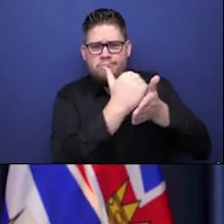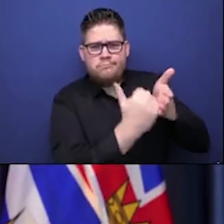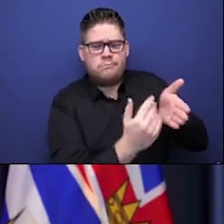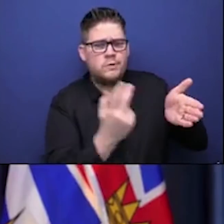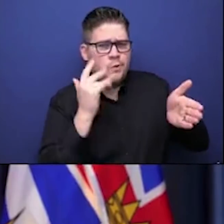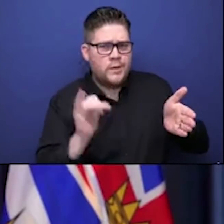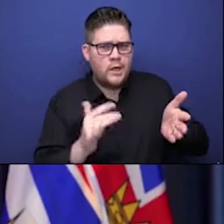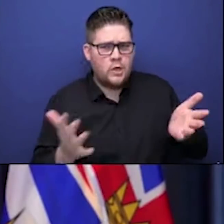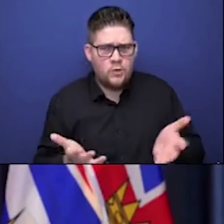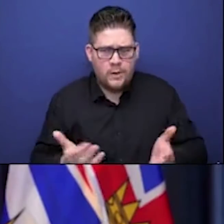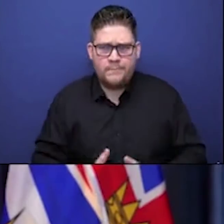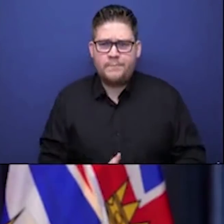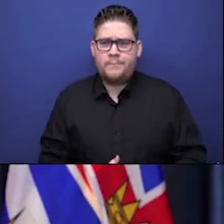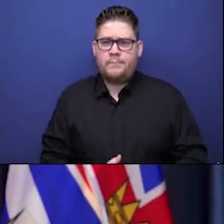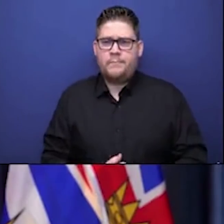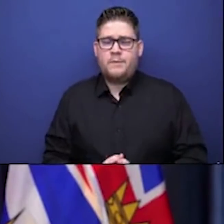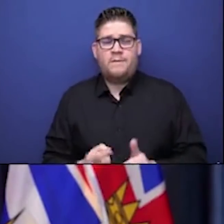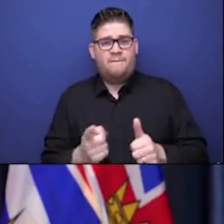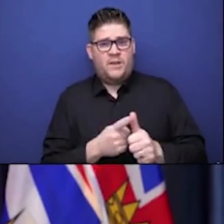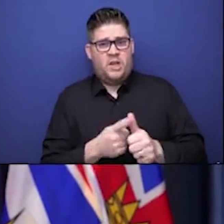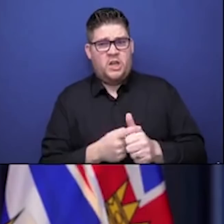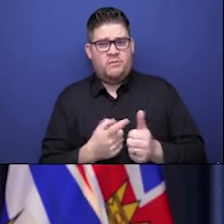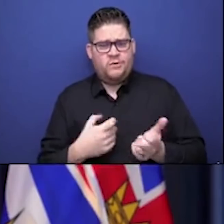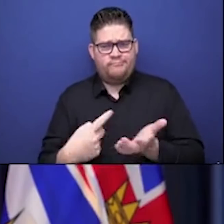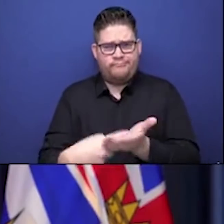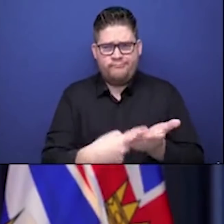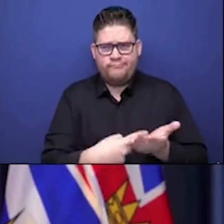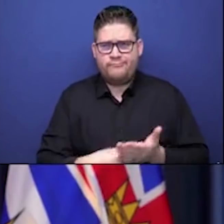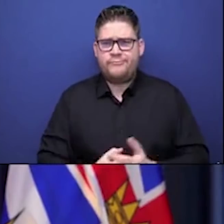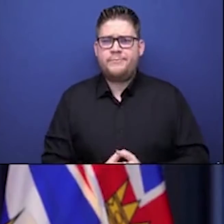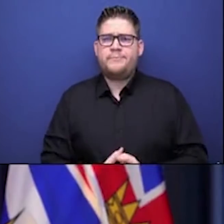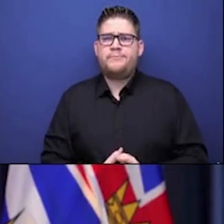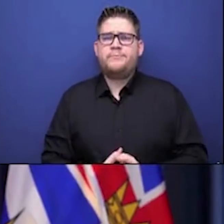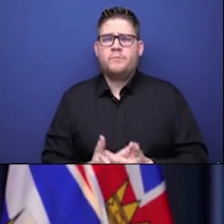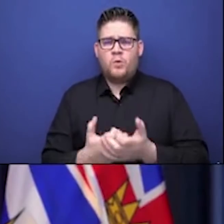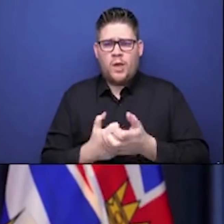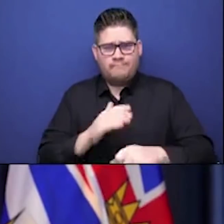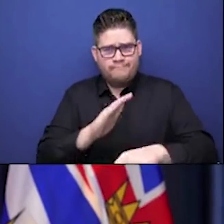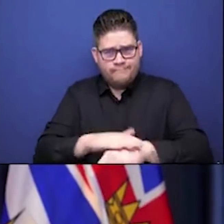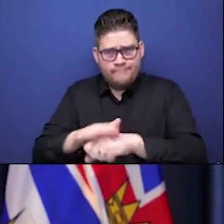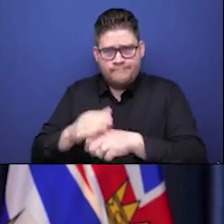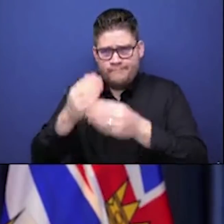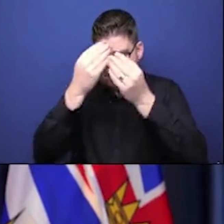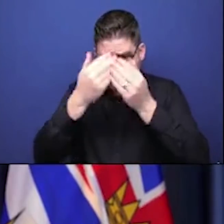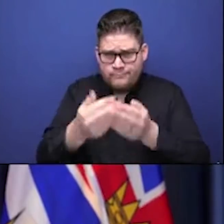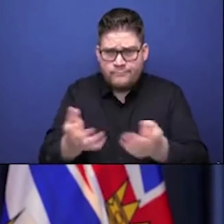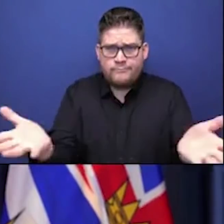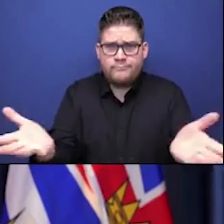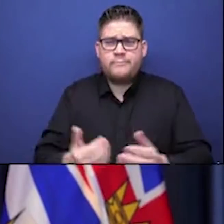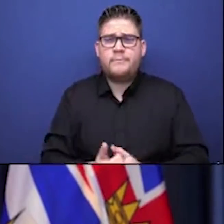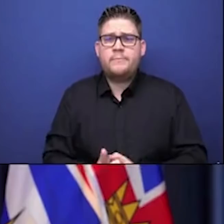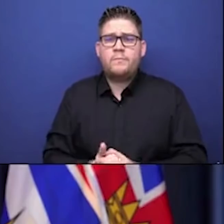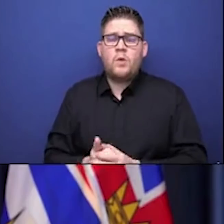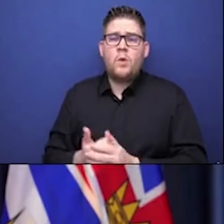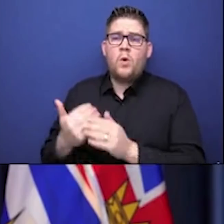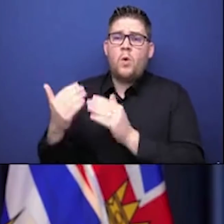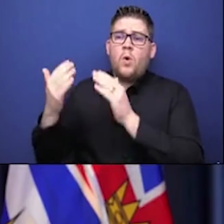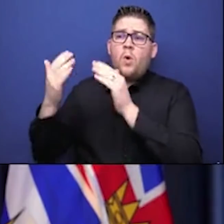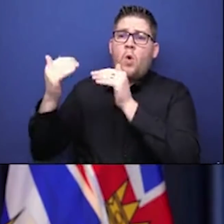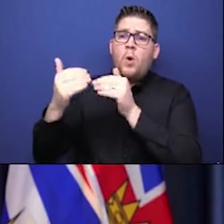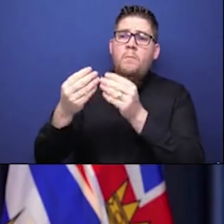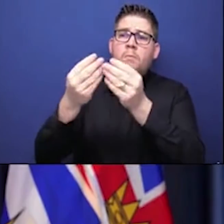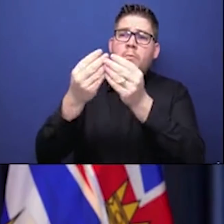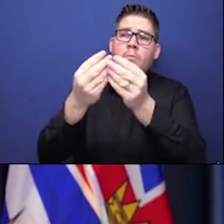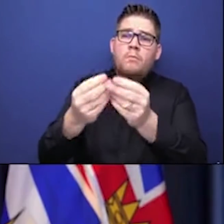the detailed briefing that although there is light at the end of the tunnel, we are far from out of this. We have months to go